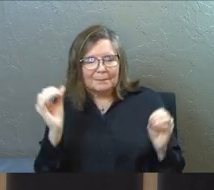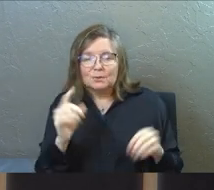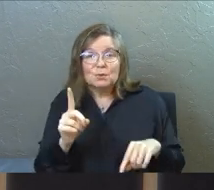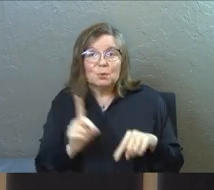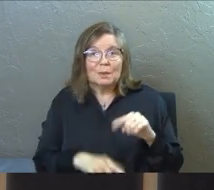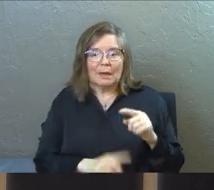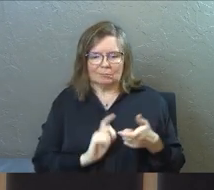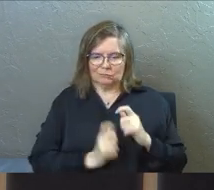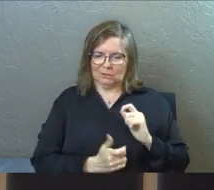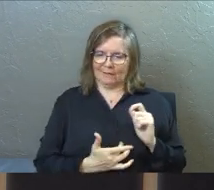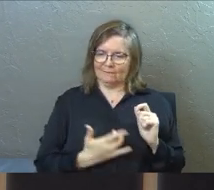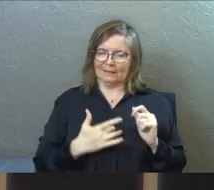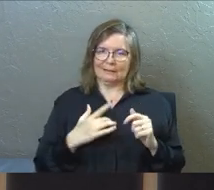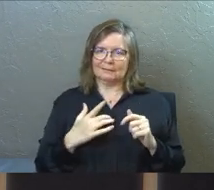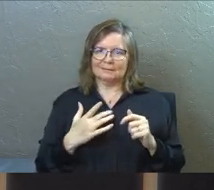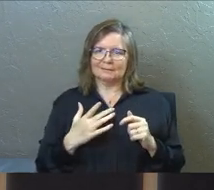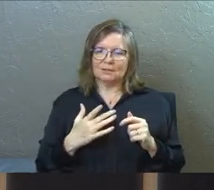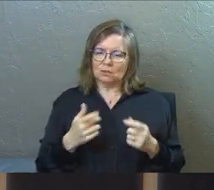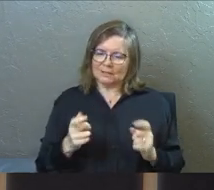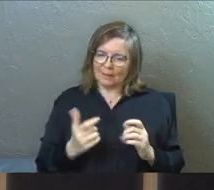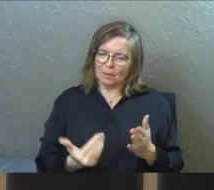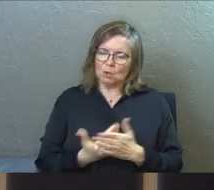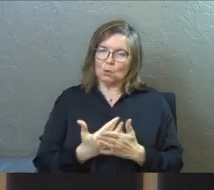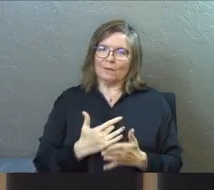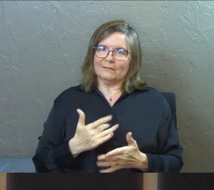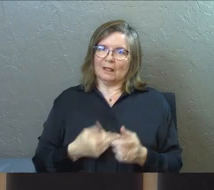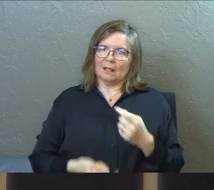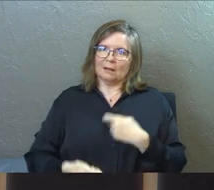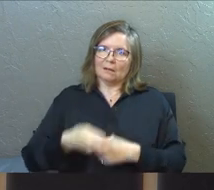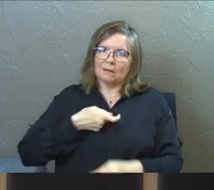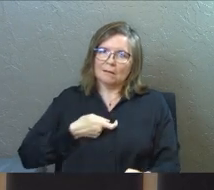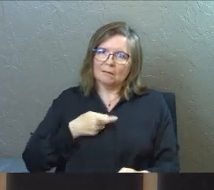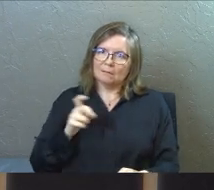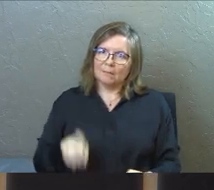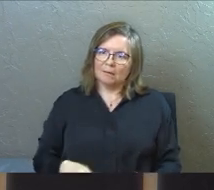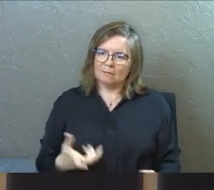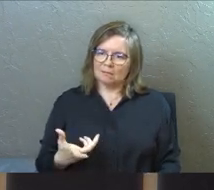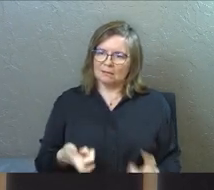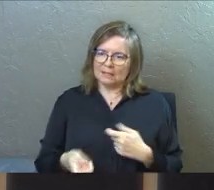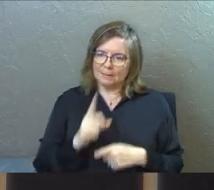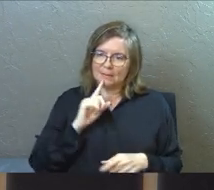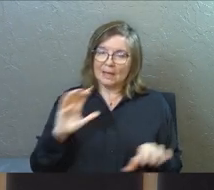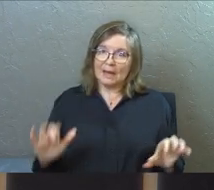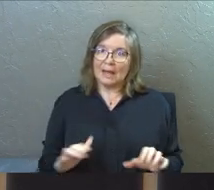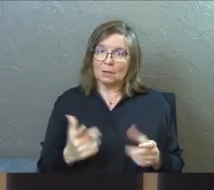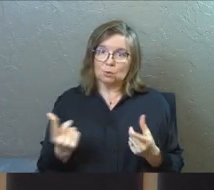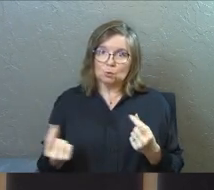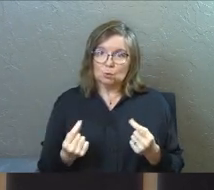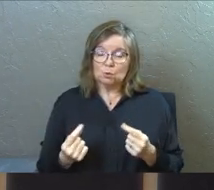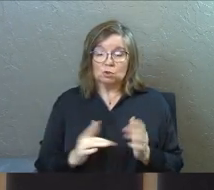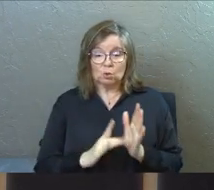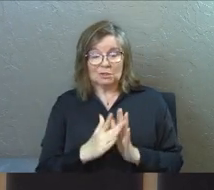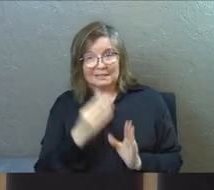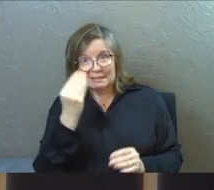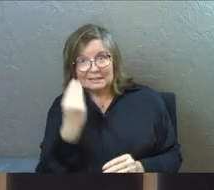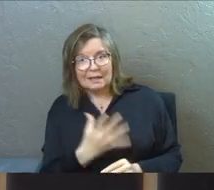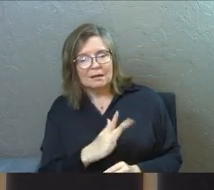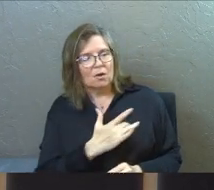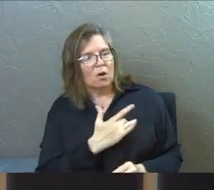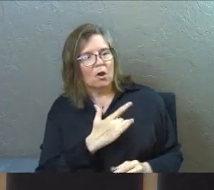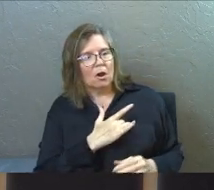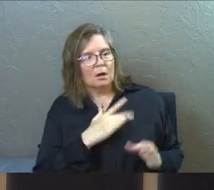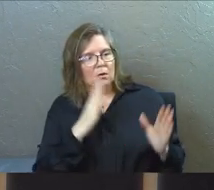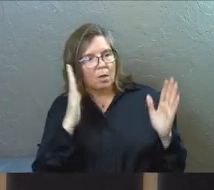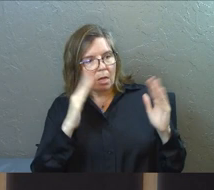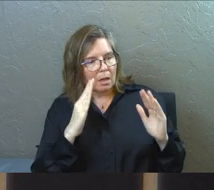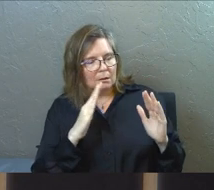You can't just tell me what not to feel. You've got to give me a new feeling to have. You've got to give me an action step to take. And so Jesus does. Don't let your